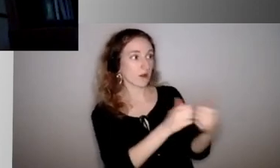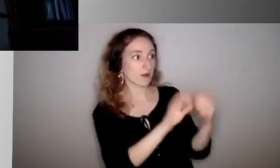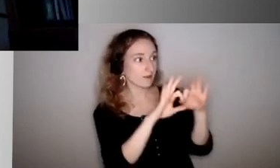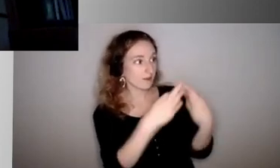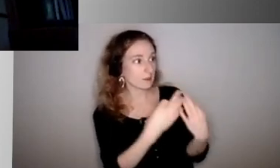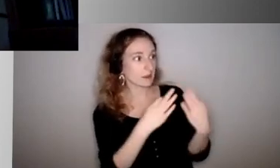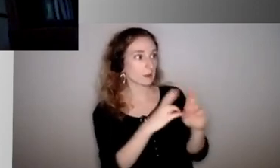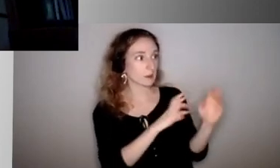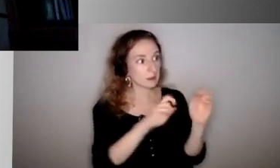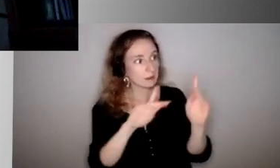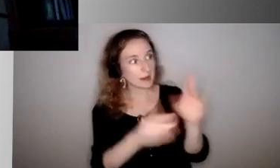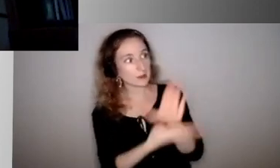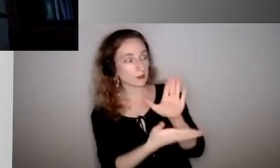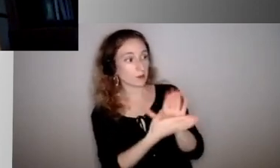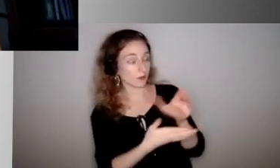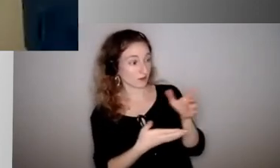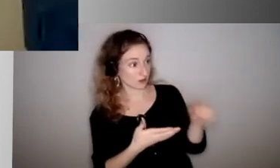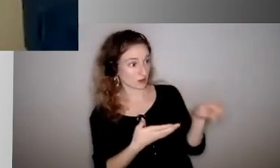or not, and what they should do.